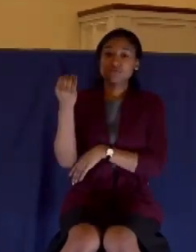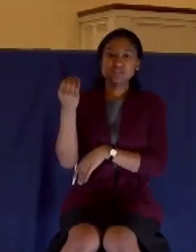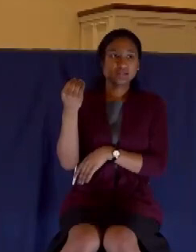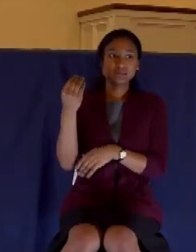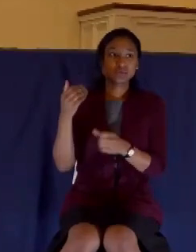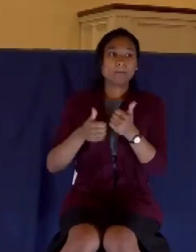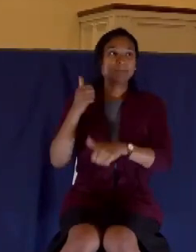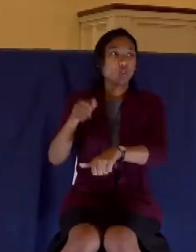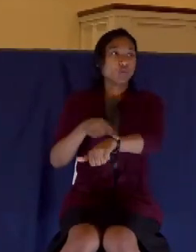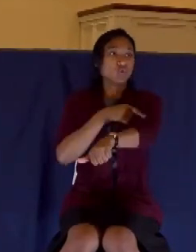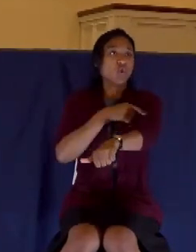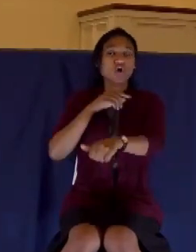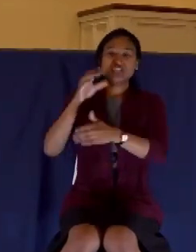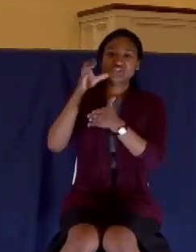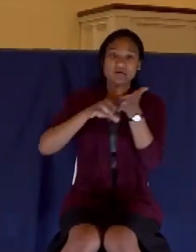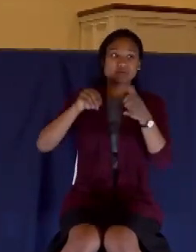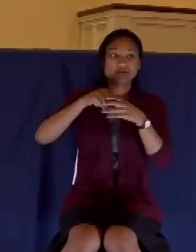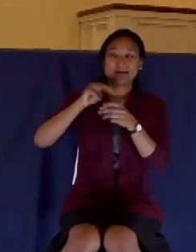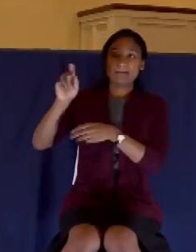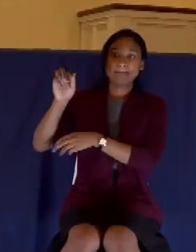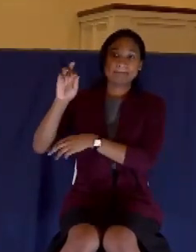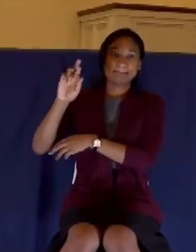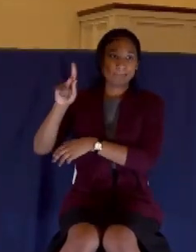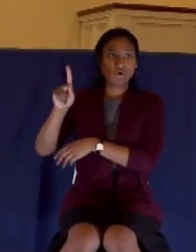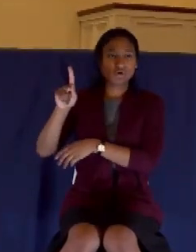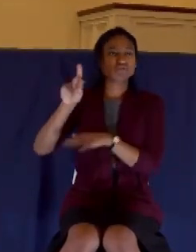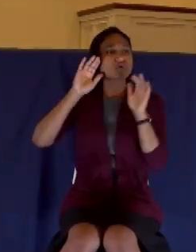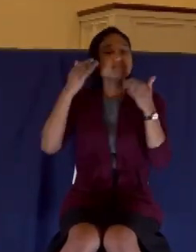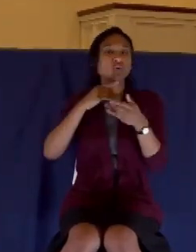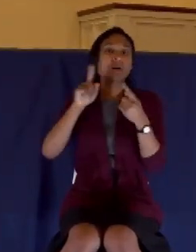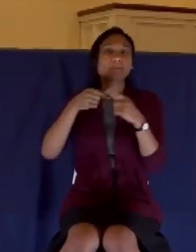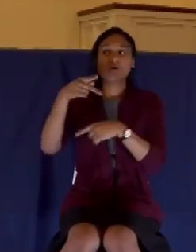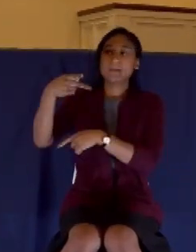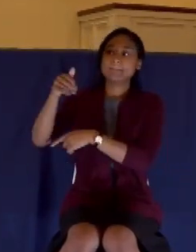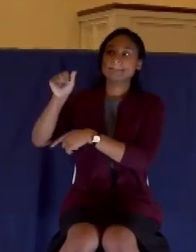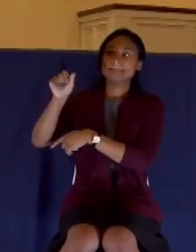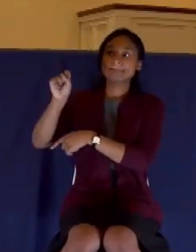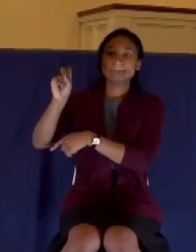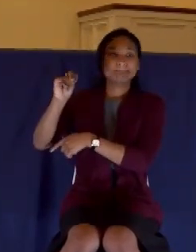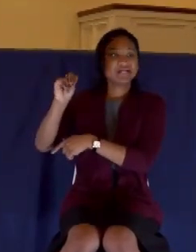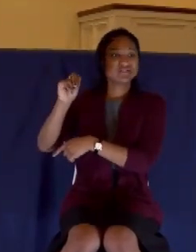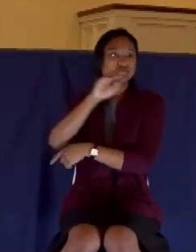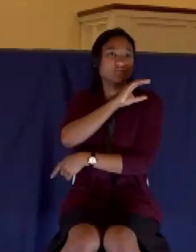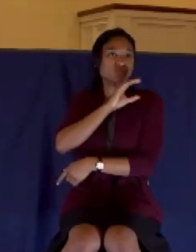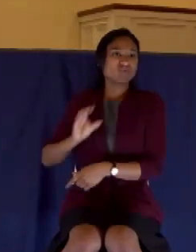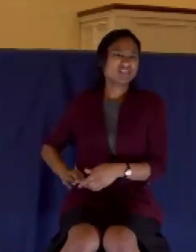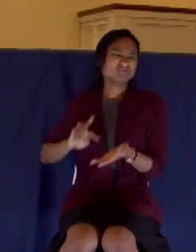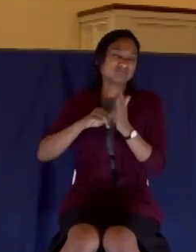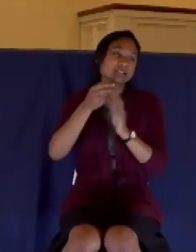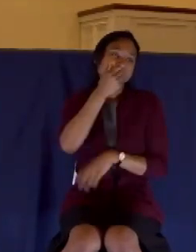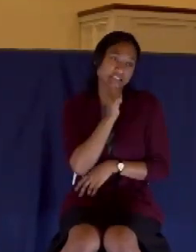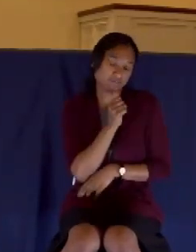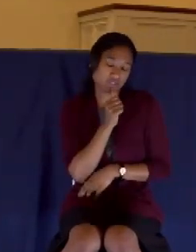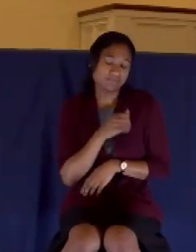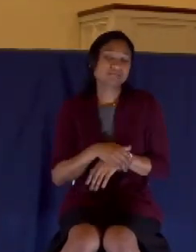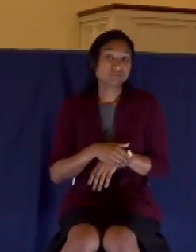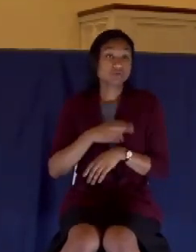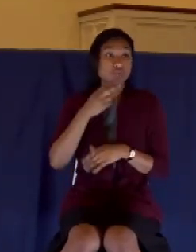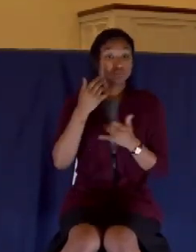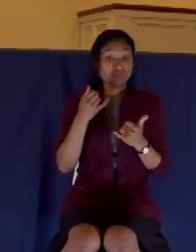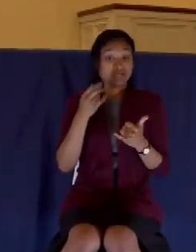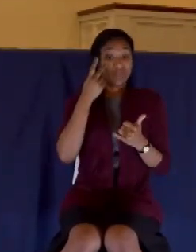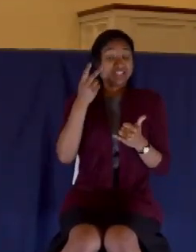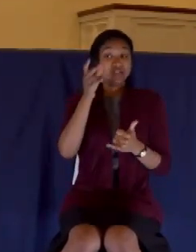call the passion of Christ. The word passion from the Latin which simply means suffering. And here we see a woman who